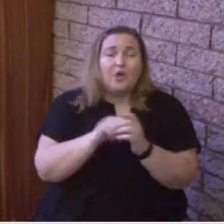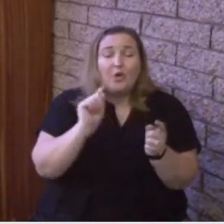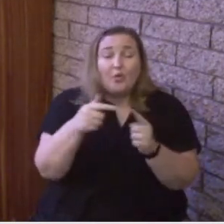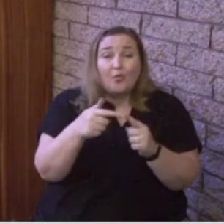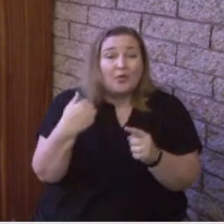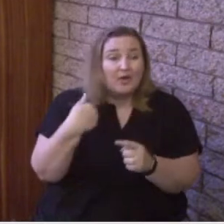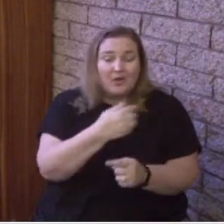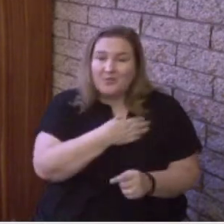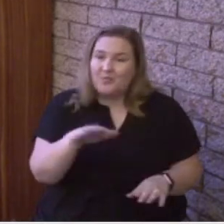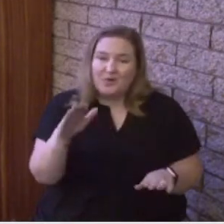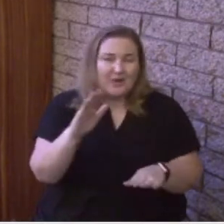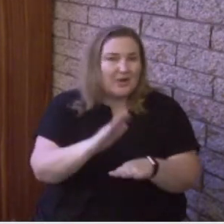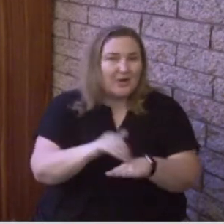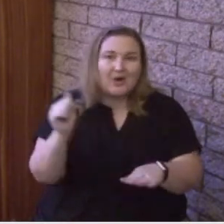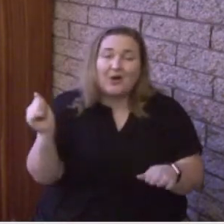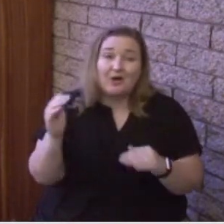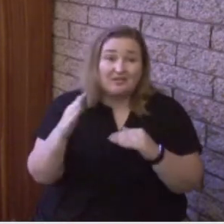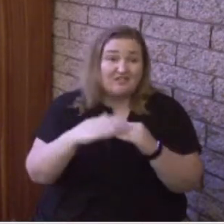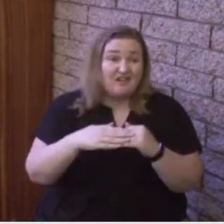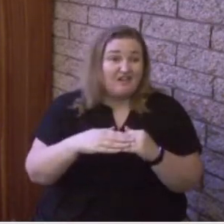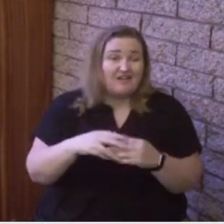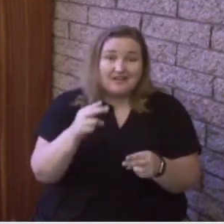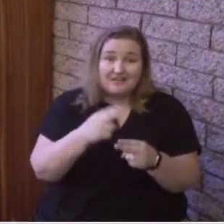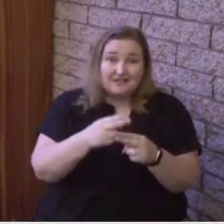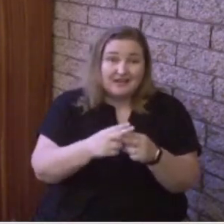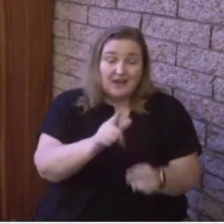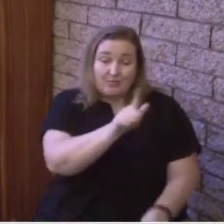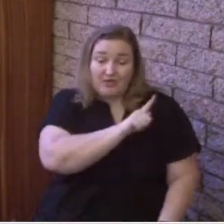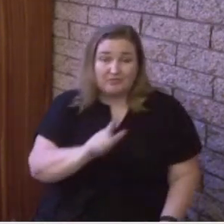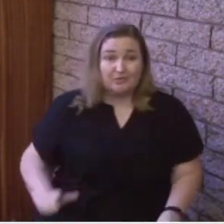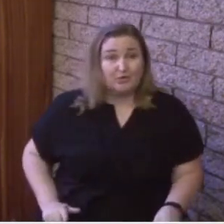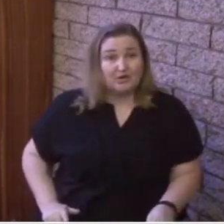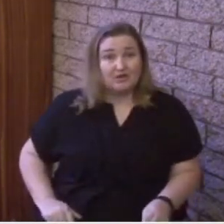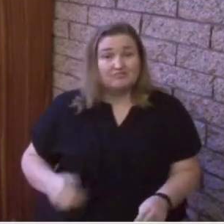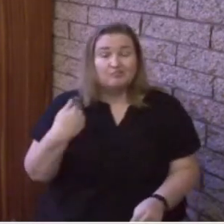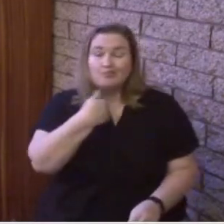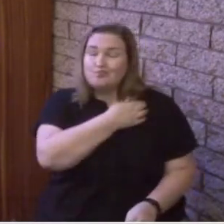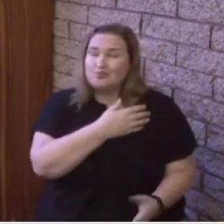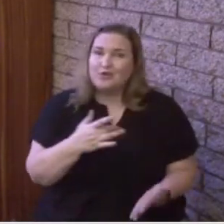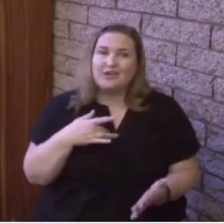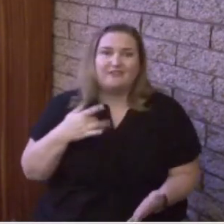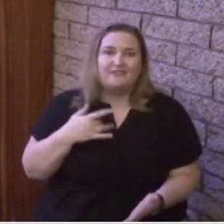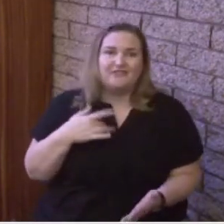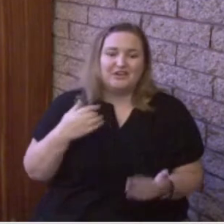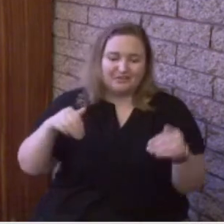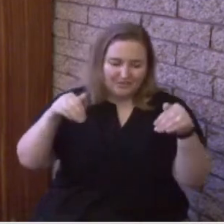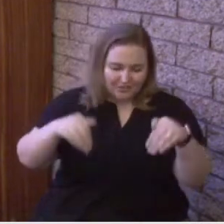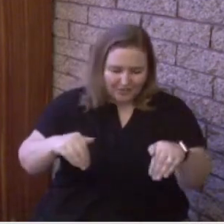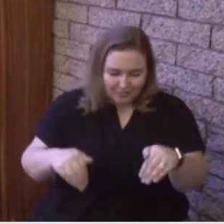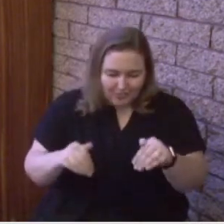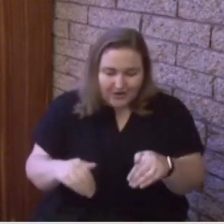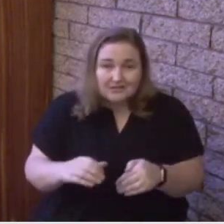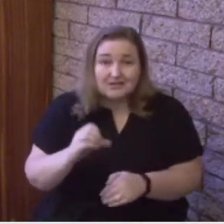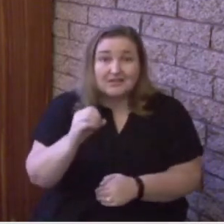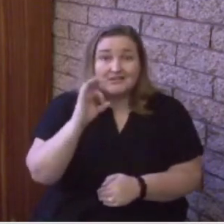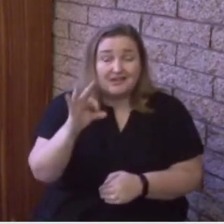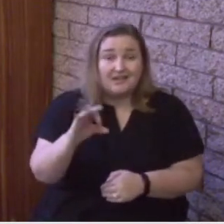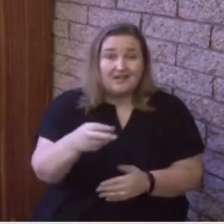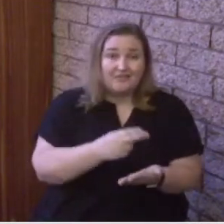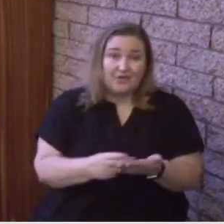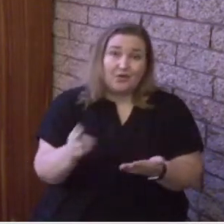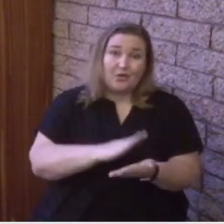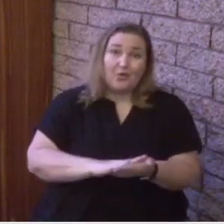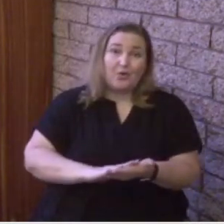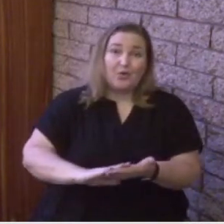we dive into God's Word, we then feel the very presence of the Holy Spirit because that is